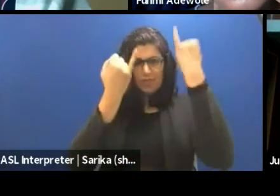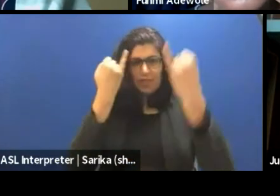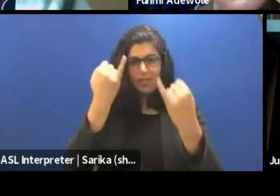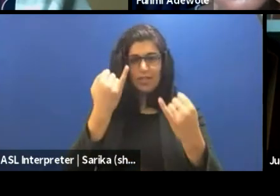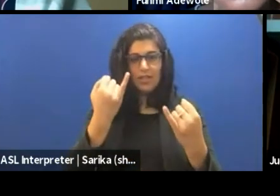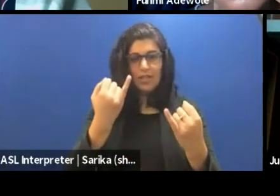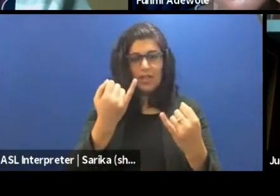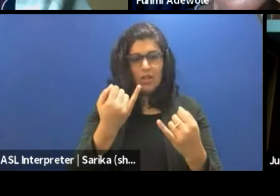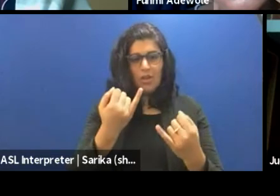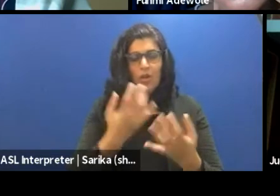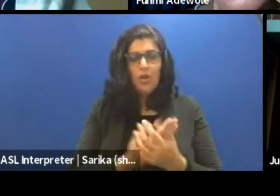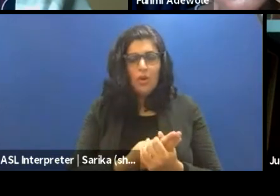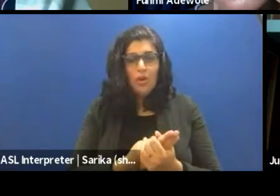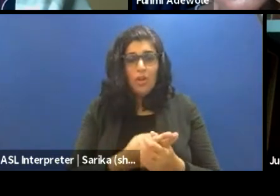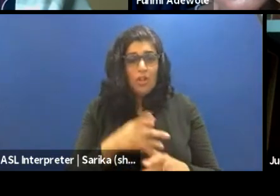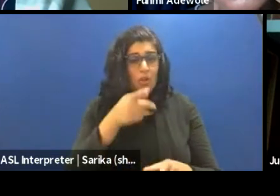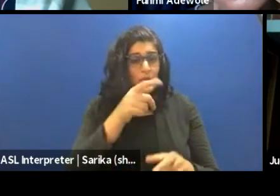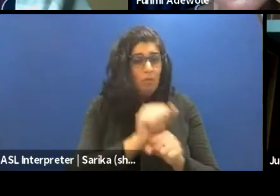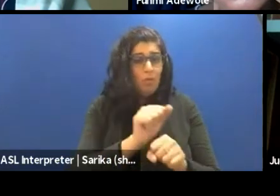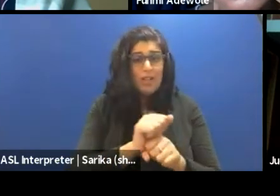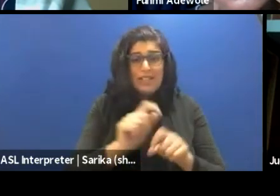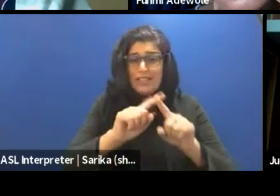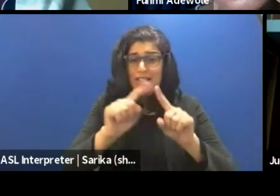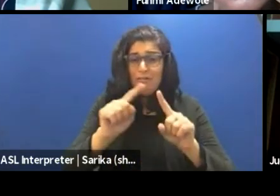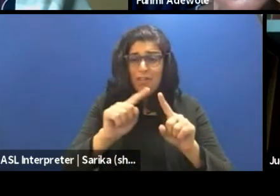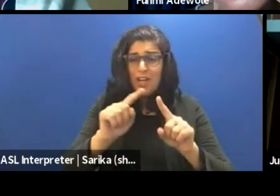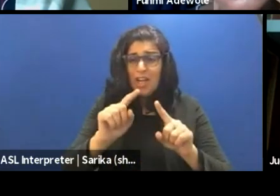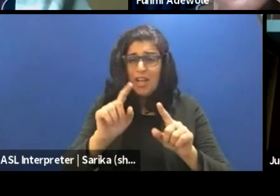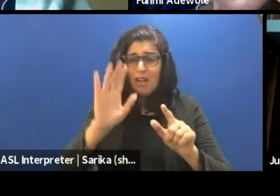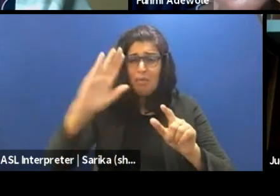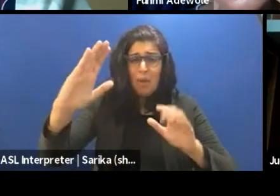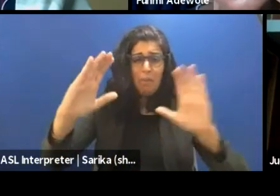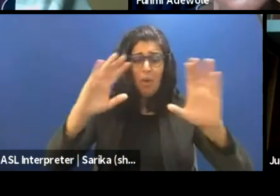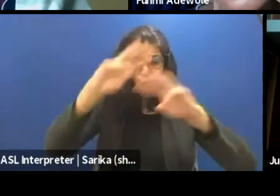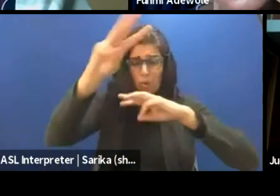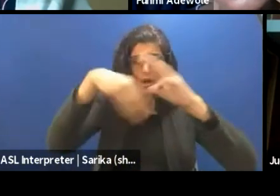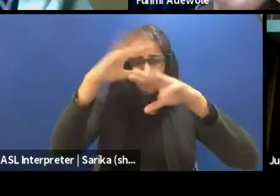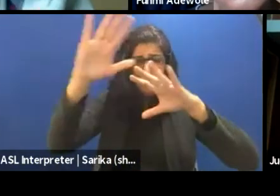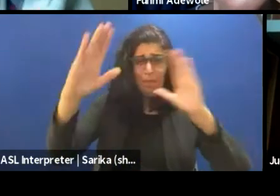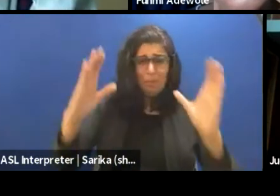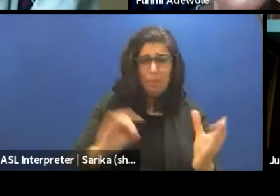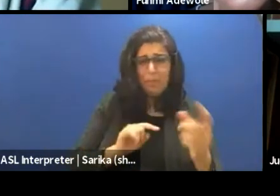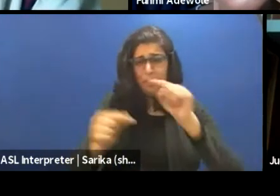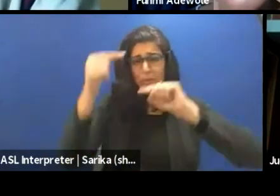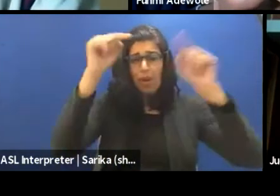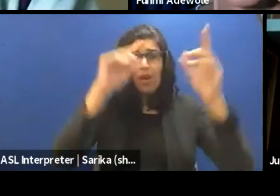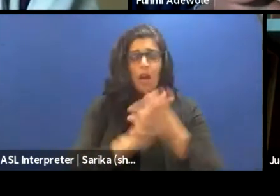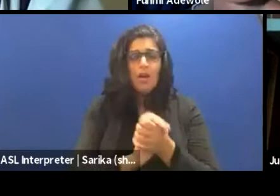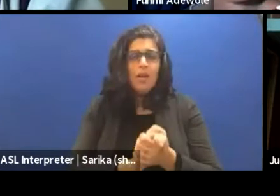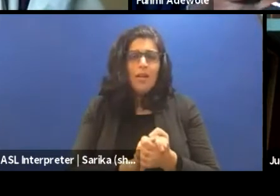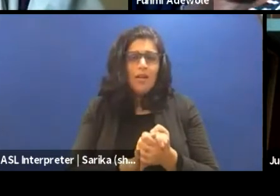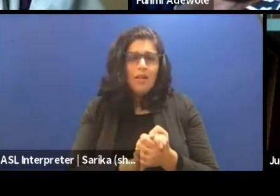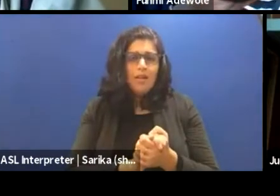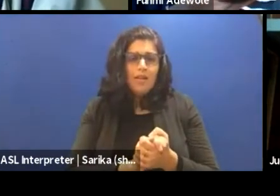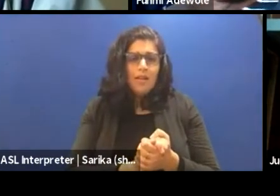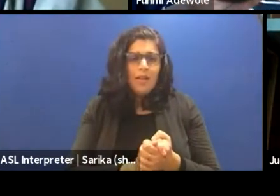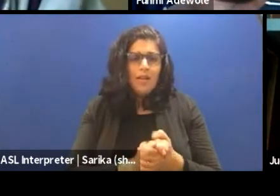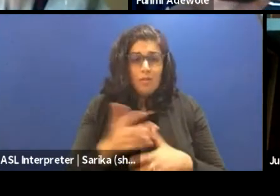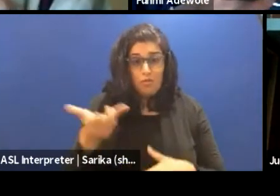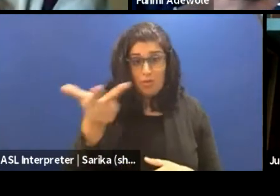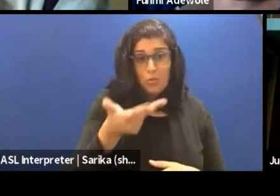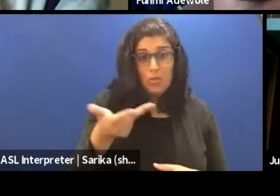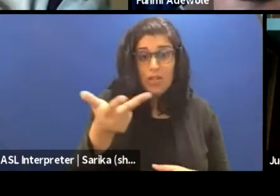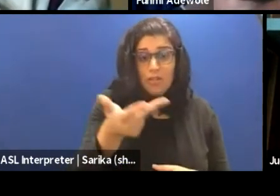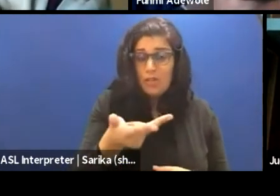across, you know, different continents and you're still working. And of course, for Gansat, it's the same thing, and for me, it's same thing. I just want to put that out there for three of you,